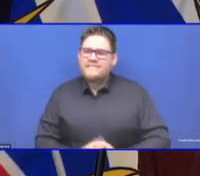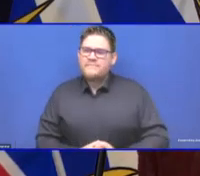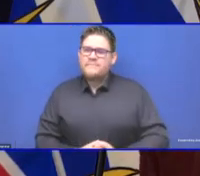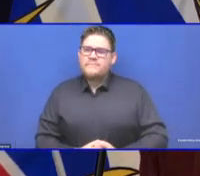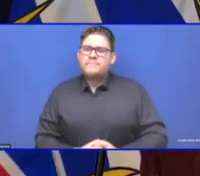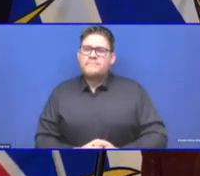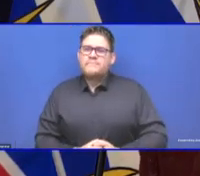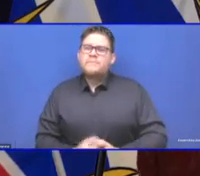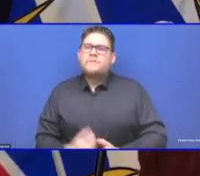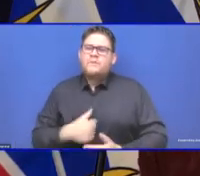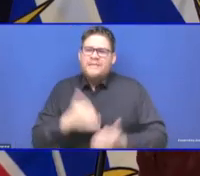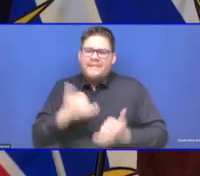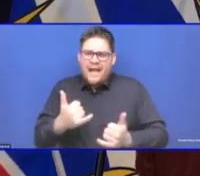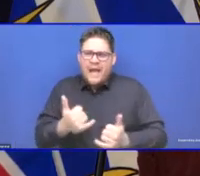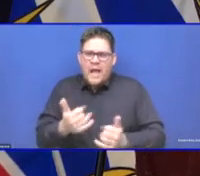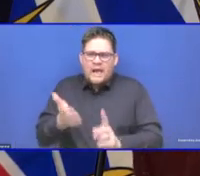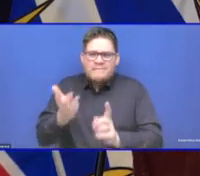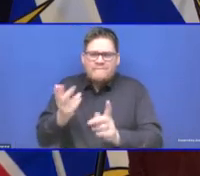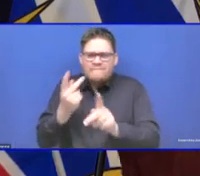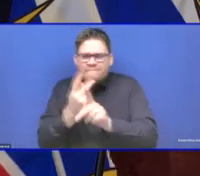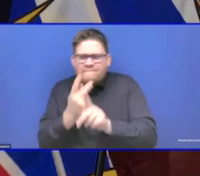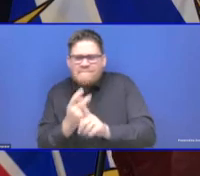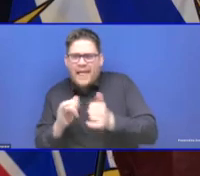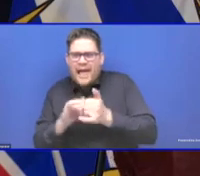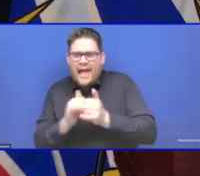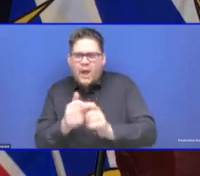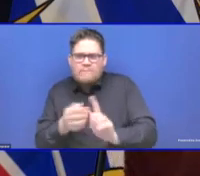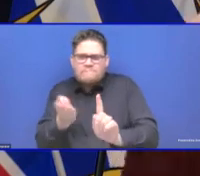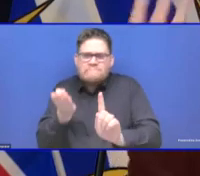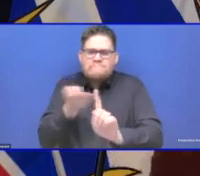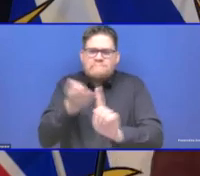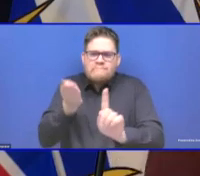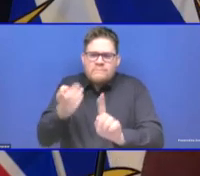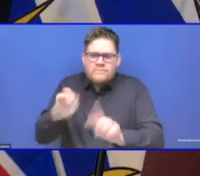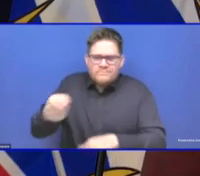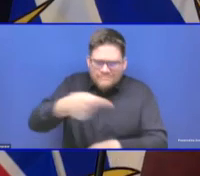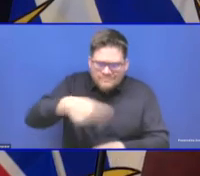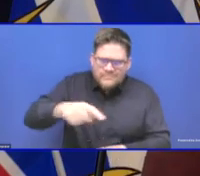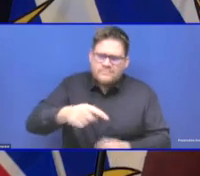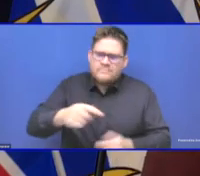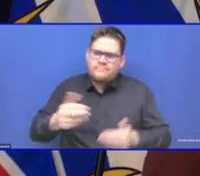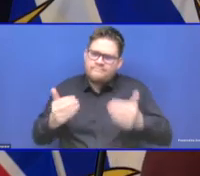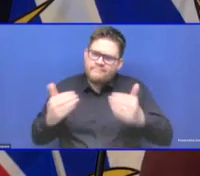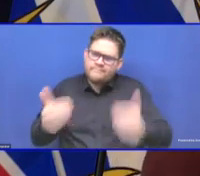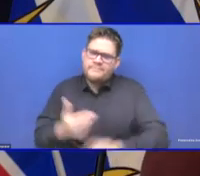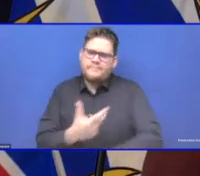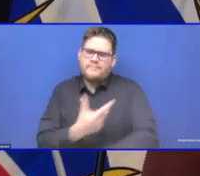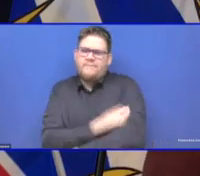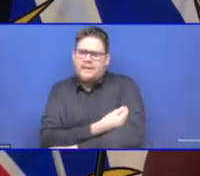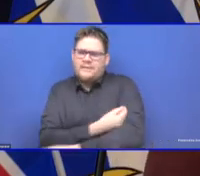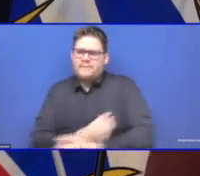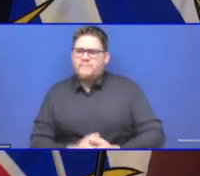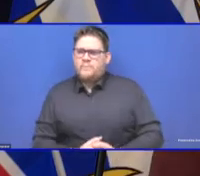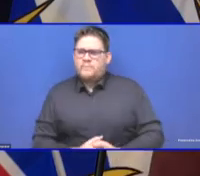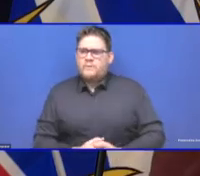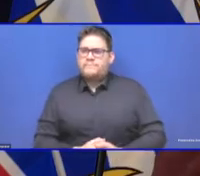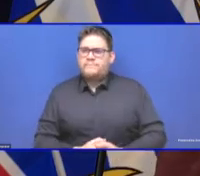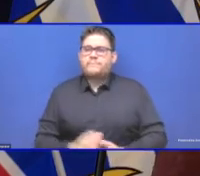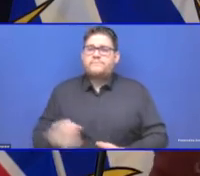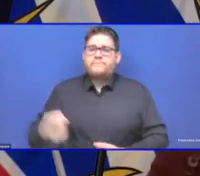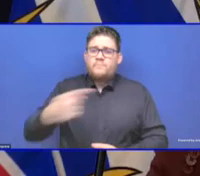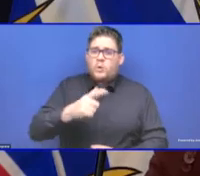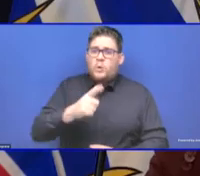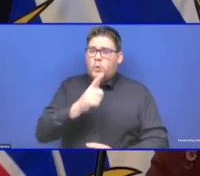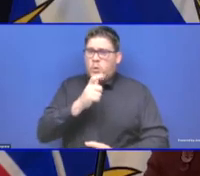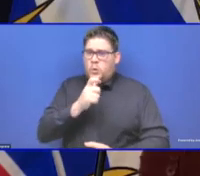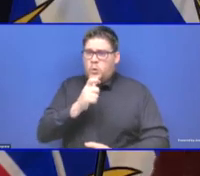small group of people that are really, truly anti-vaccine. And we hear as well that people have this feeling that